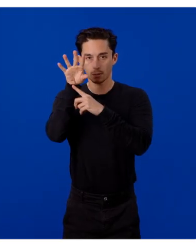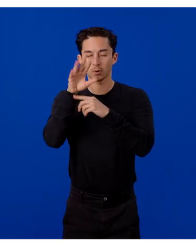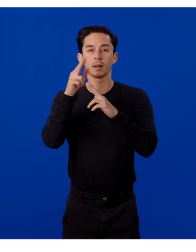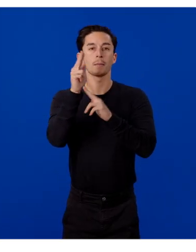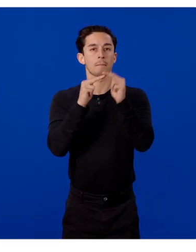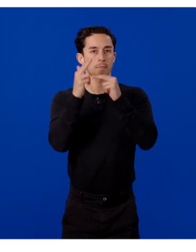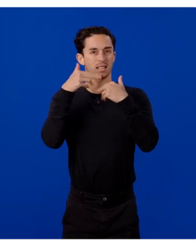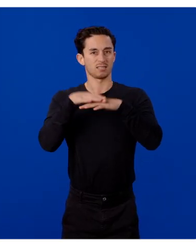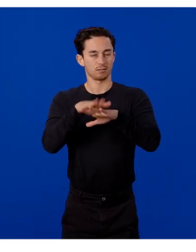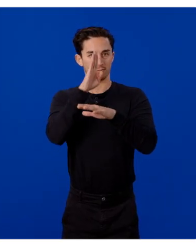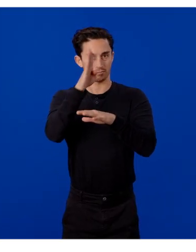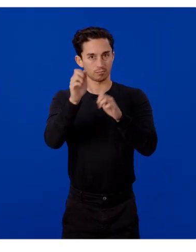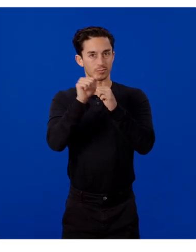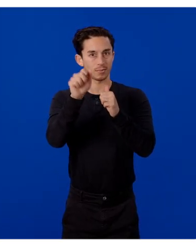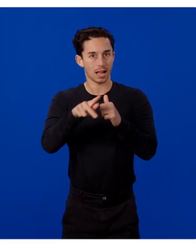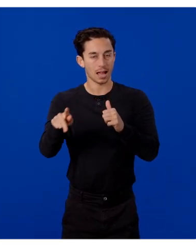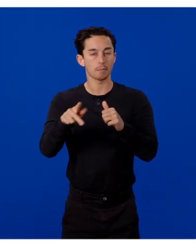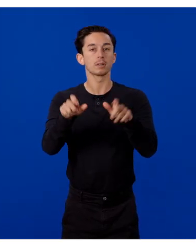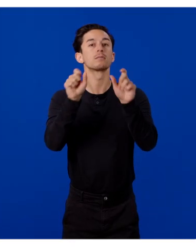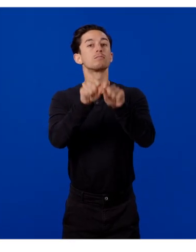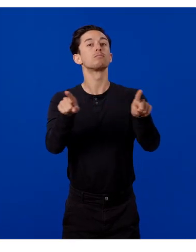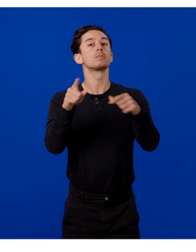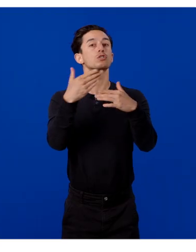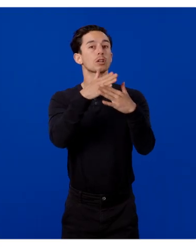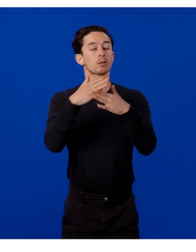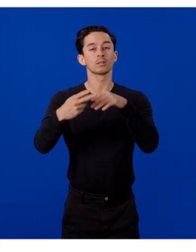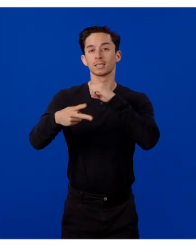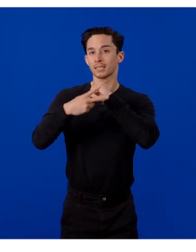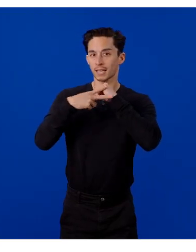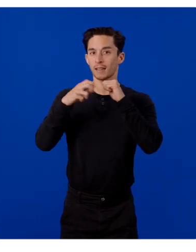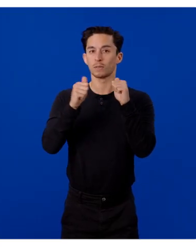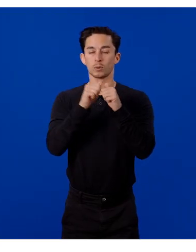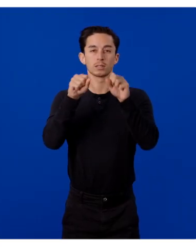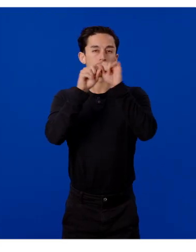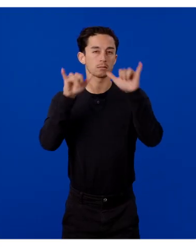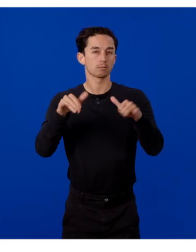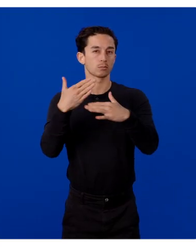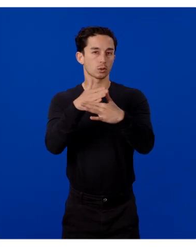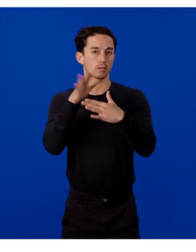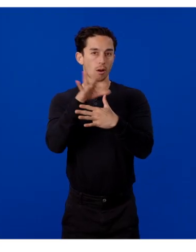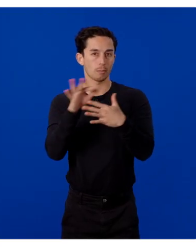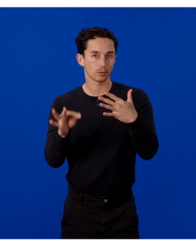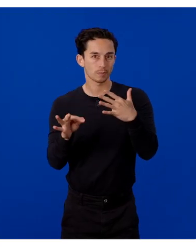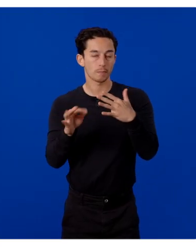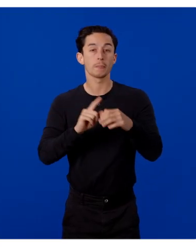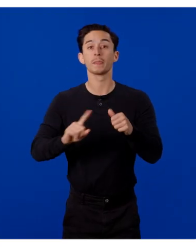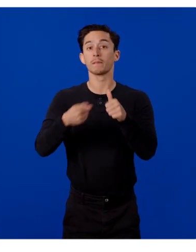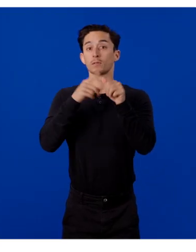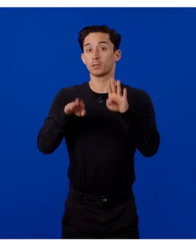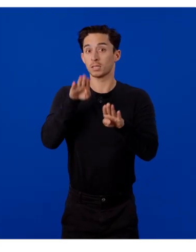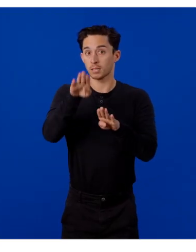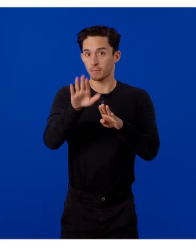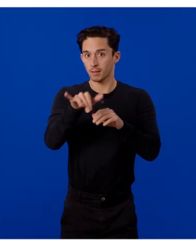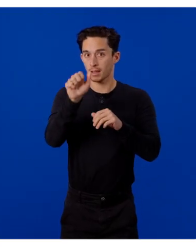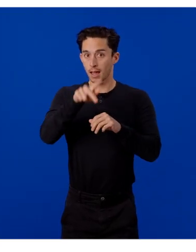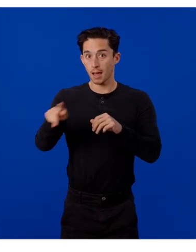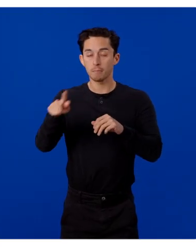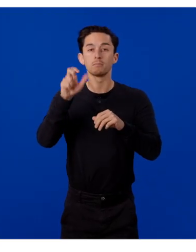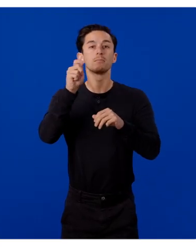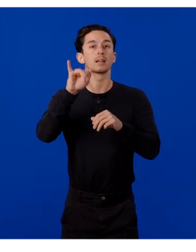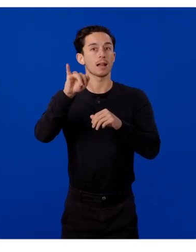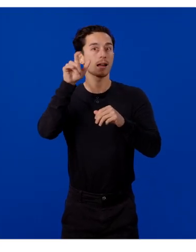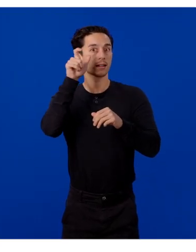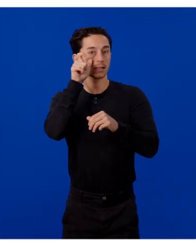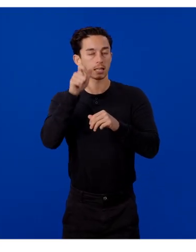the app, and share or save them through the system's sharing options. The first step in integrating an application with our AI glasses